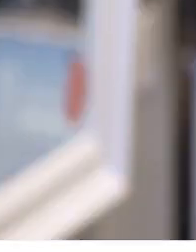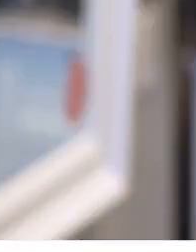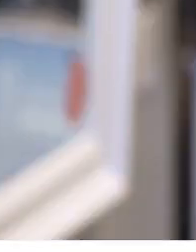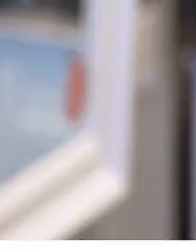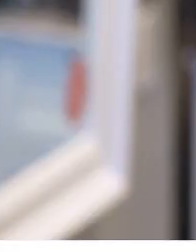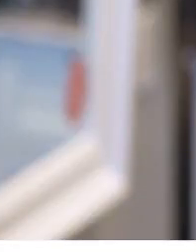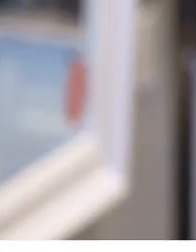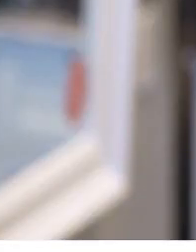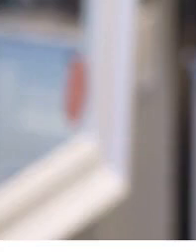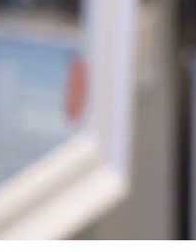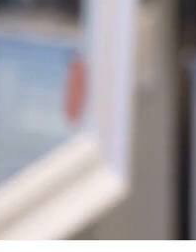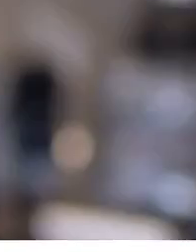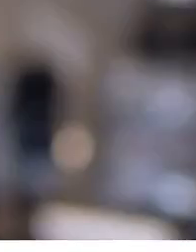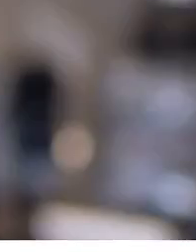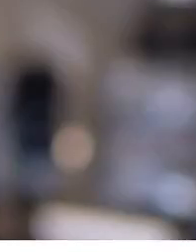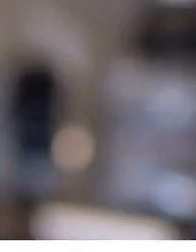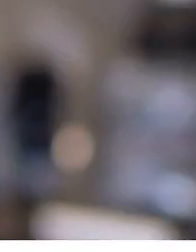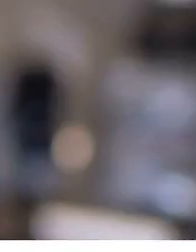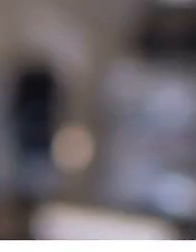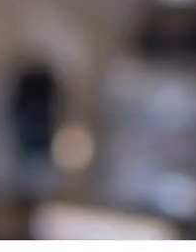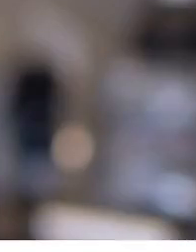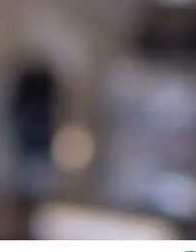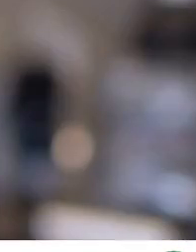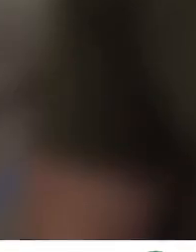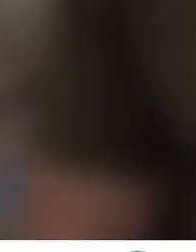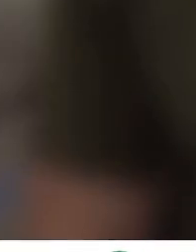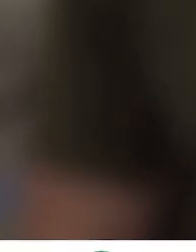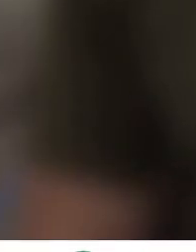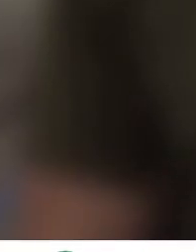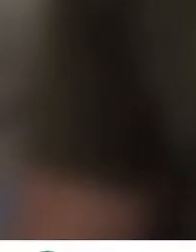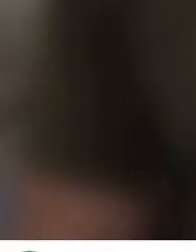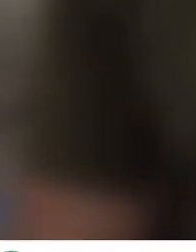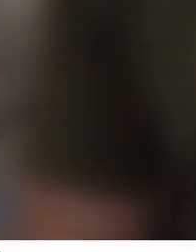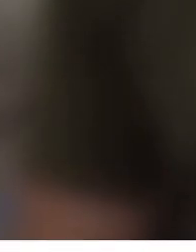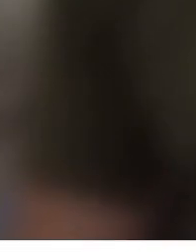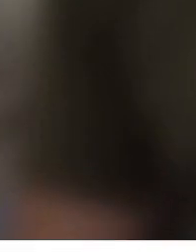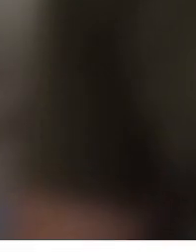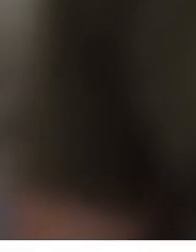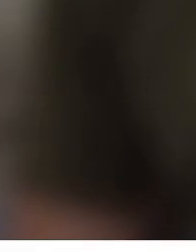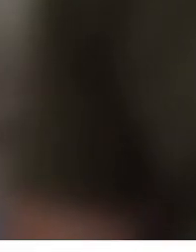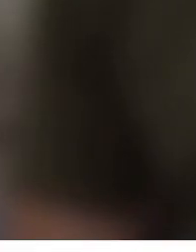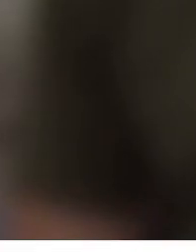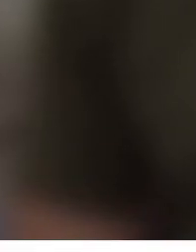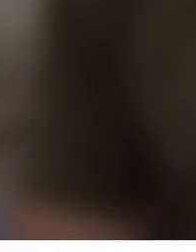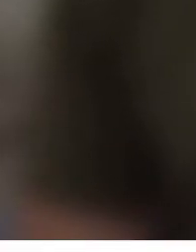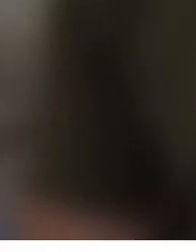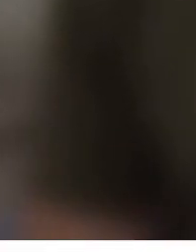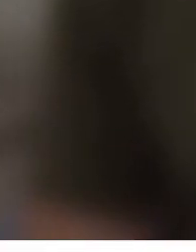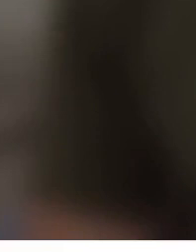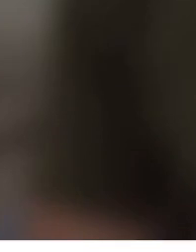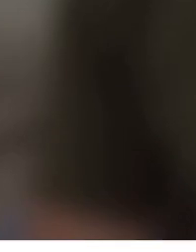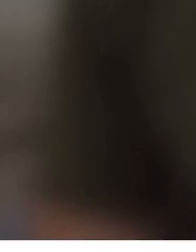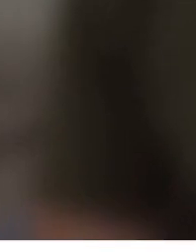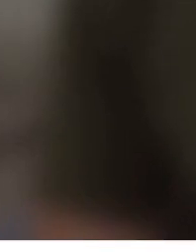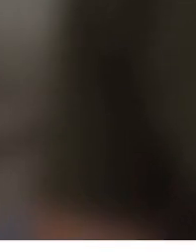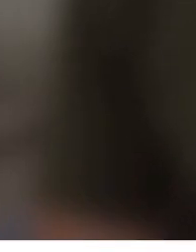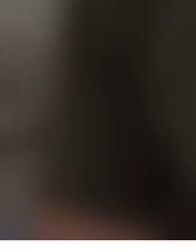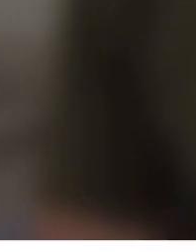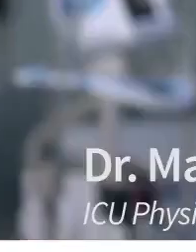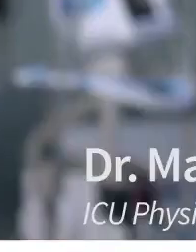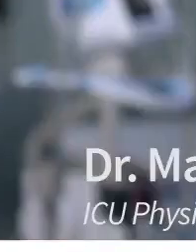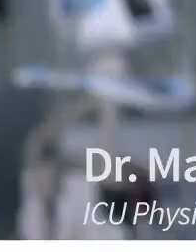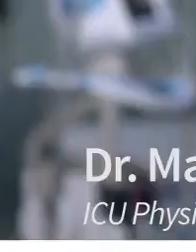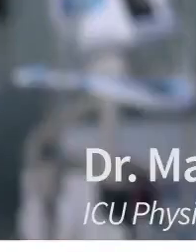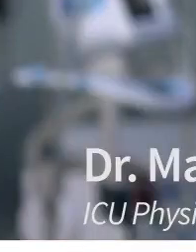It's really just the only option to resume normal life. Walking through to the chair where the vaccine felt like a hero